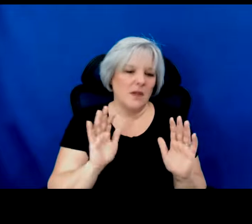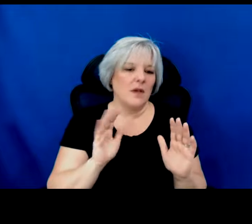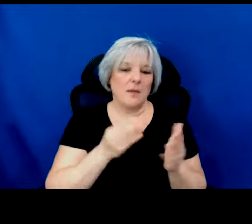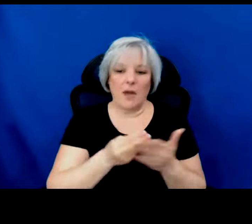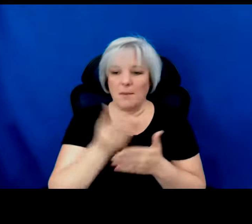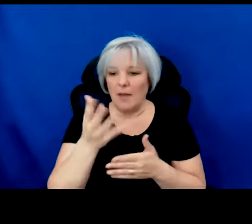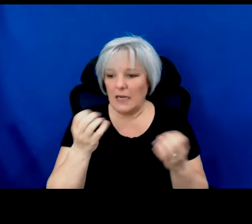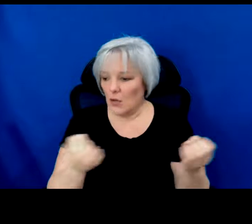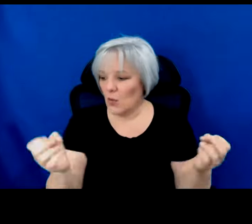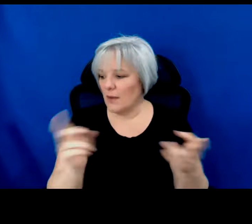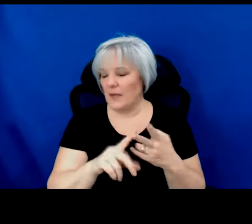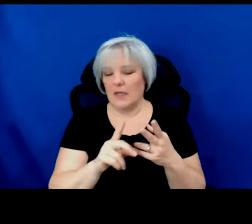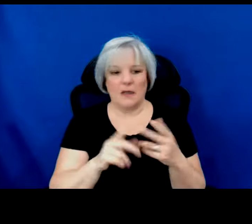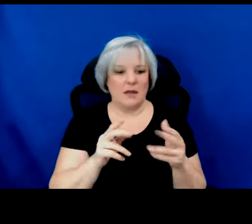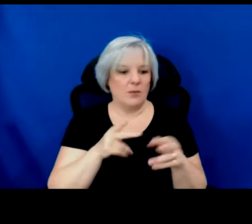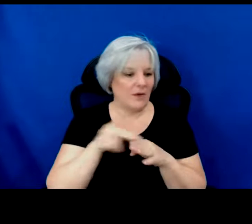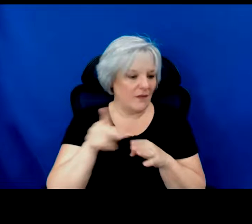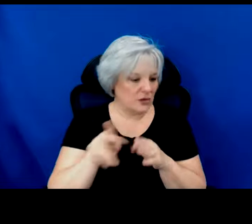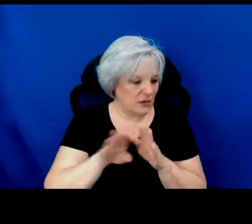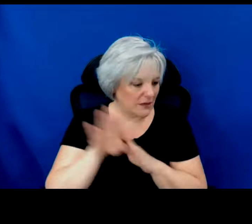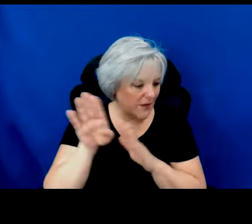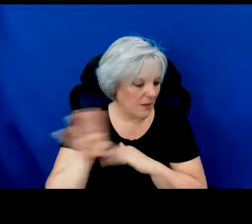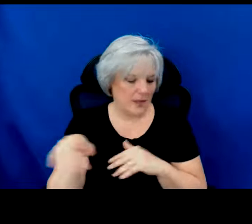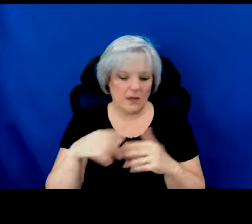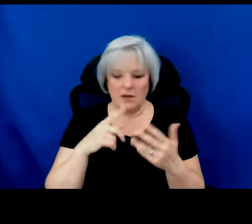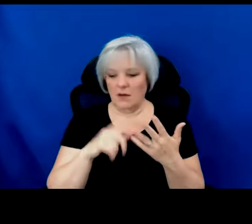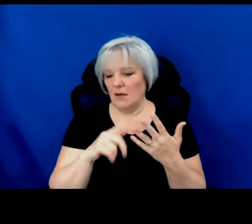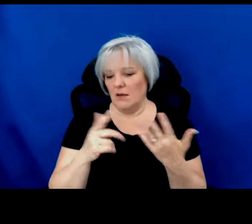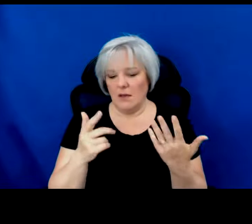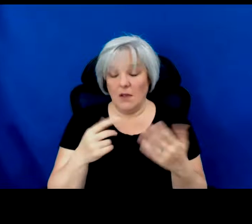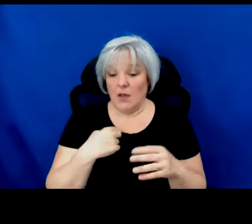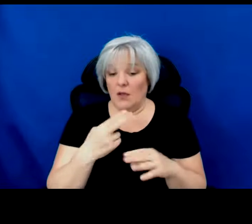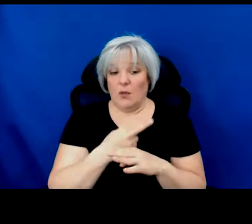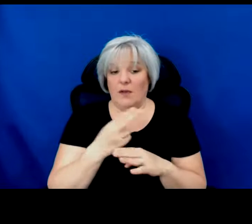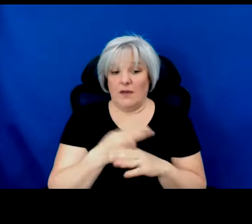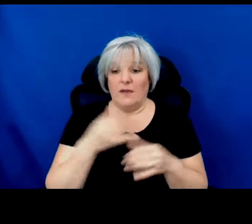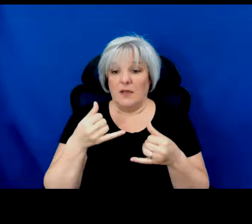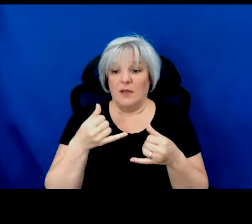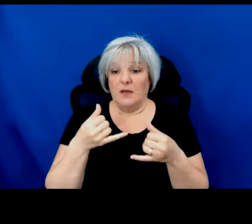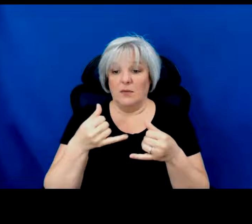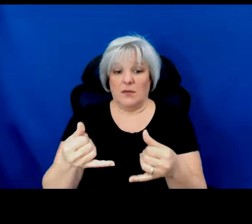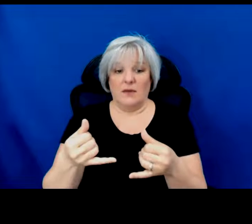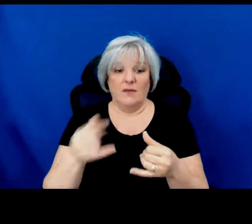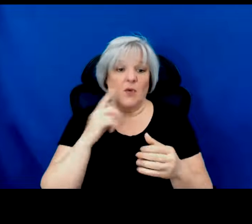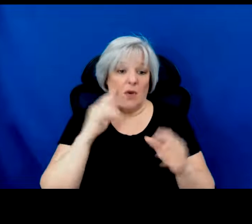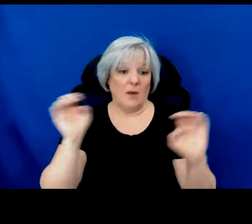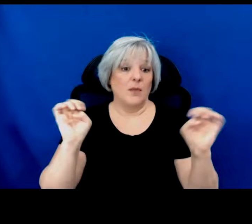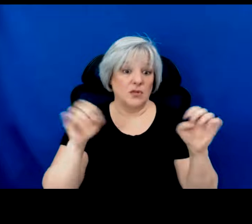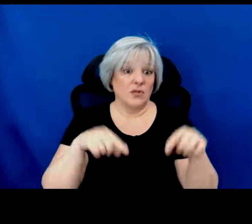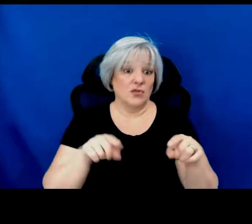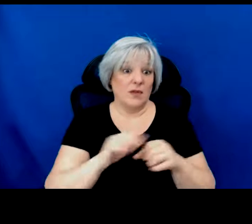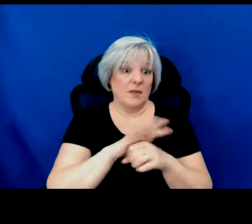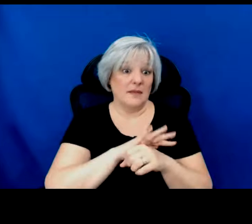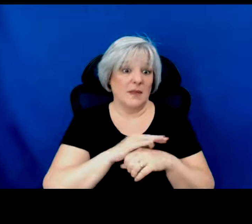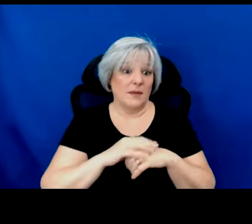equipment, for any kind of professional development, for, I mean, we've even, we've even awarded for emergency uses during the pandemic.